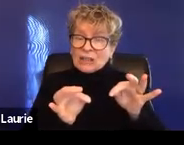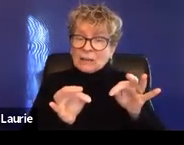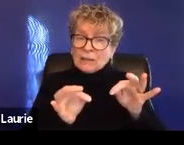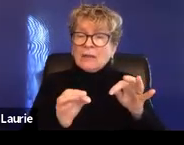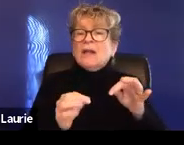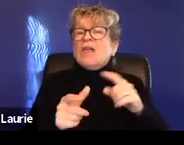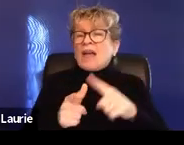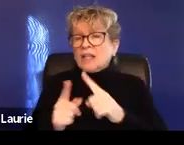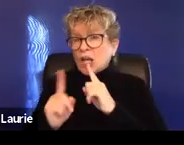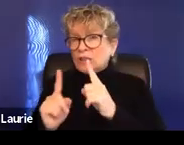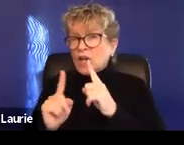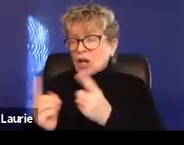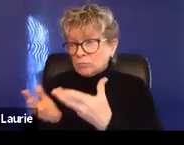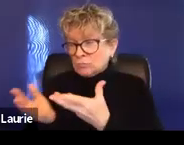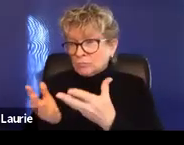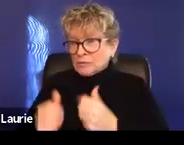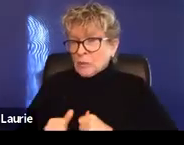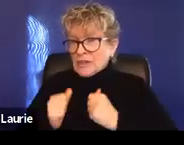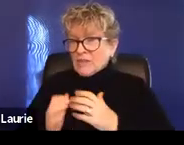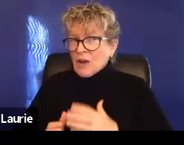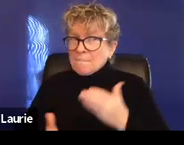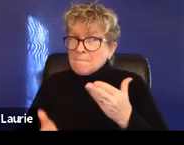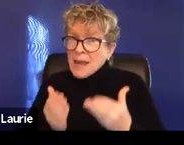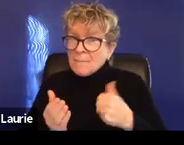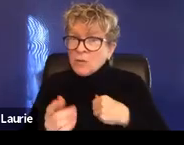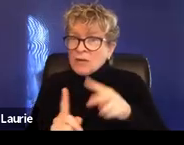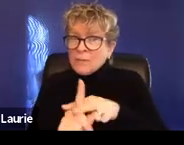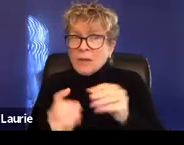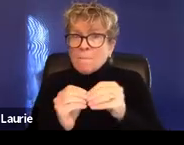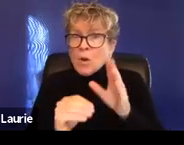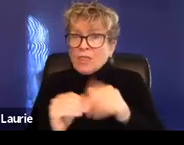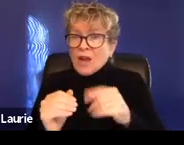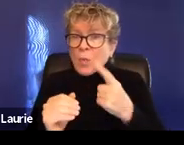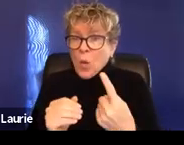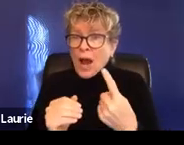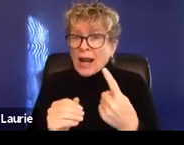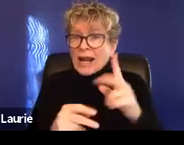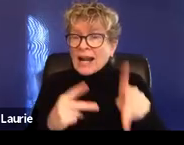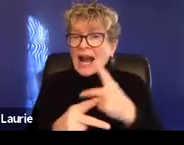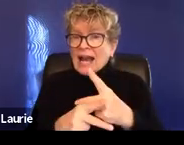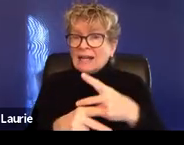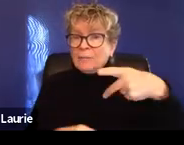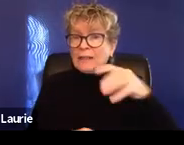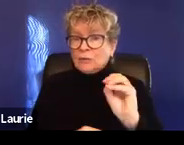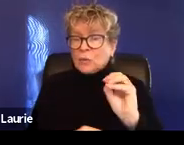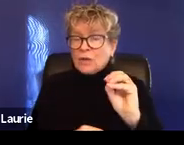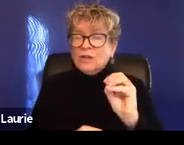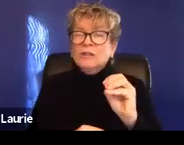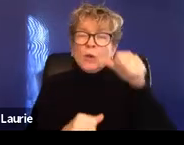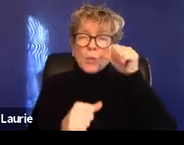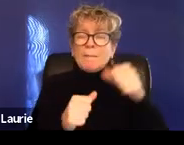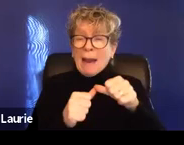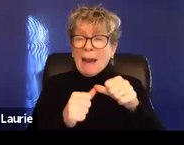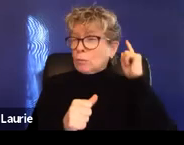considering filing more than one petition, seeking more than one protection order is an option I want you to consider.